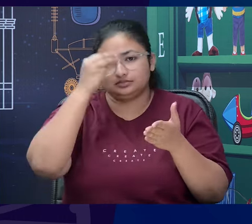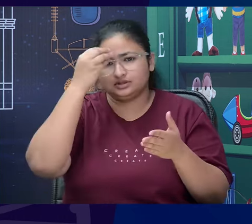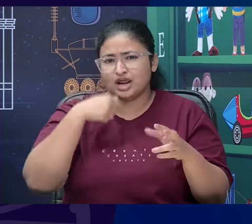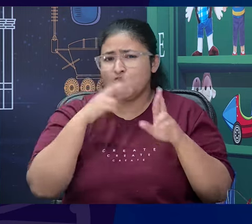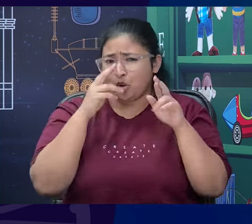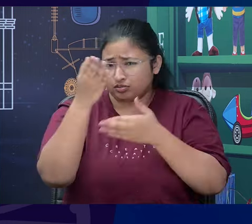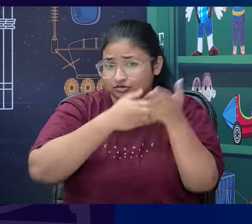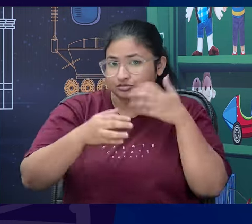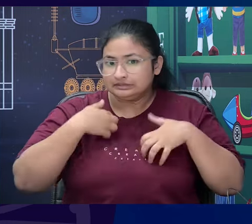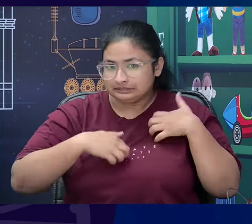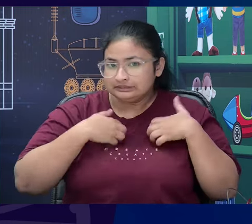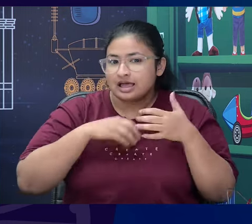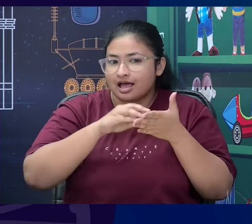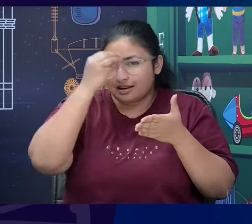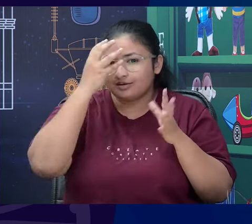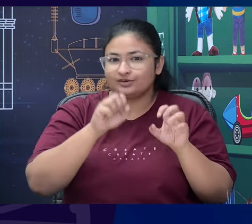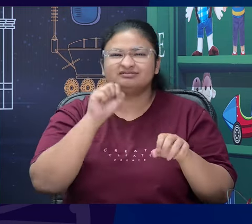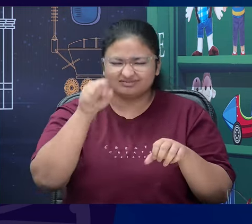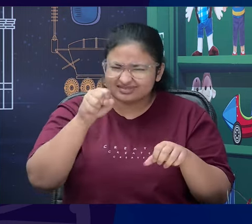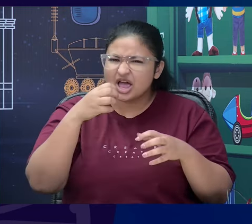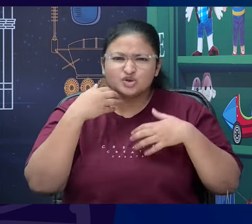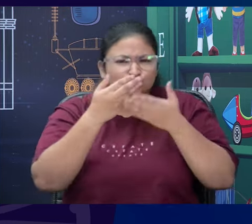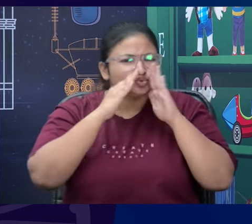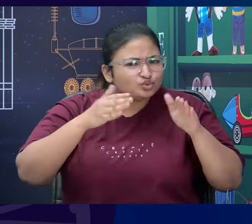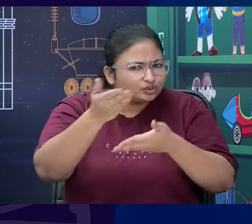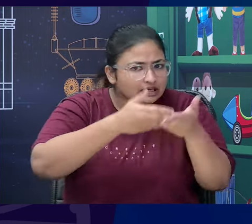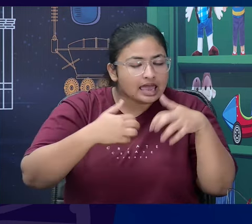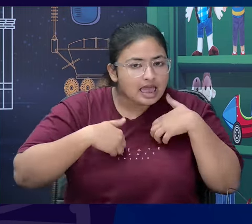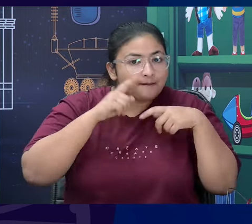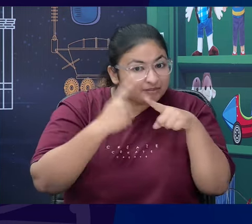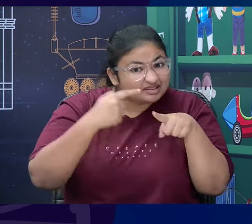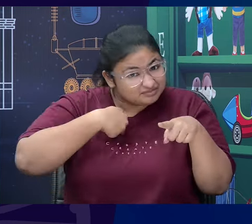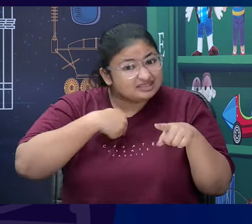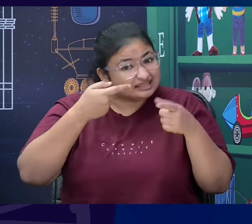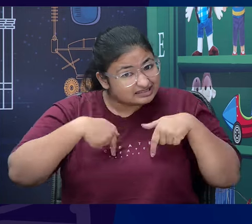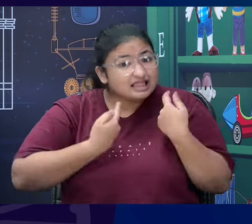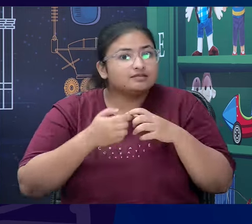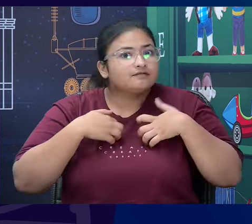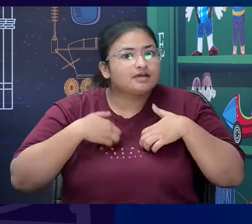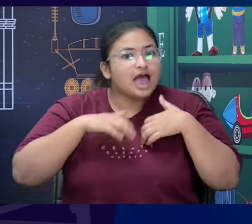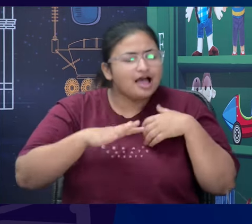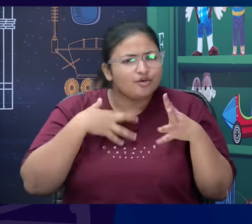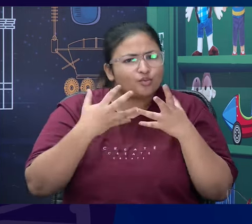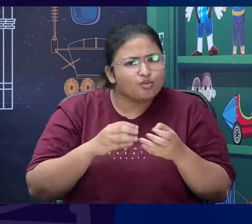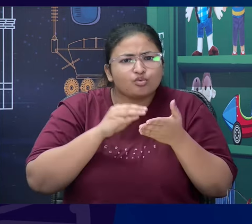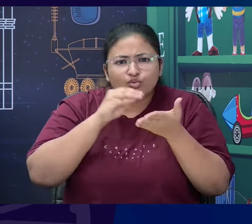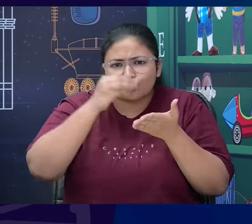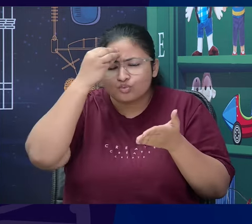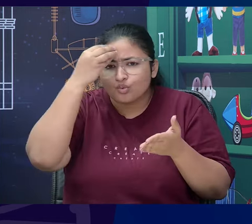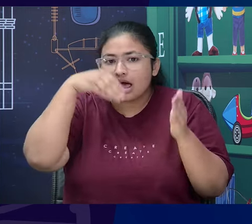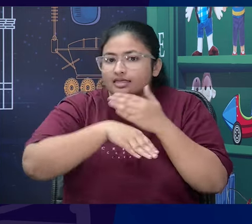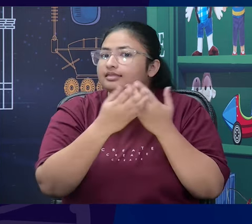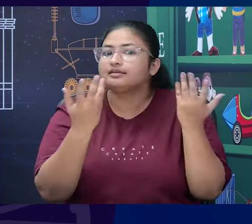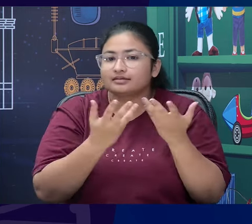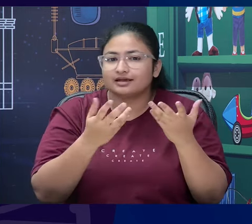Absolutely ma'am, not just the students, I am also looking forward to what this entire chapter is all about. So, would you like to tell us that